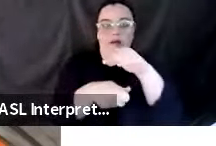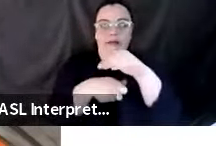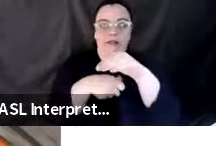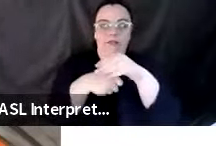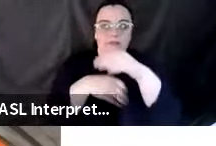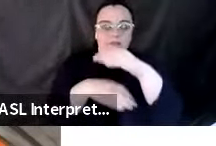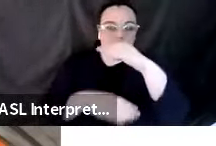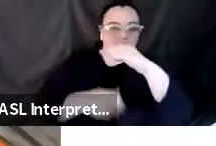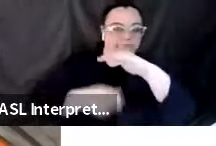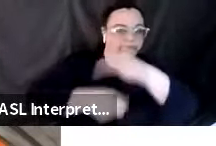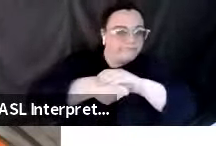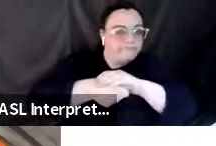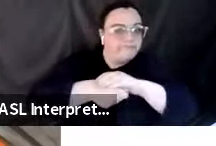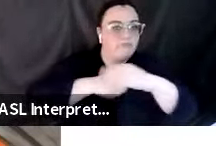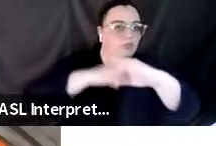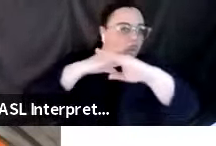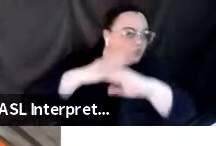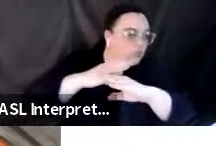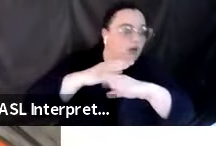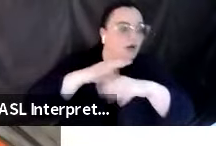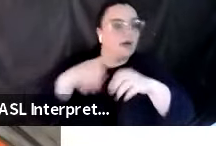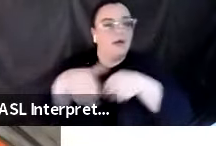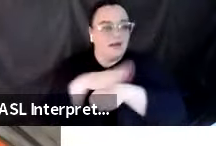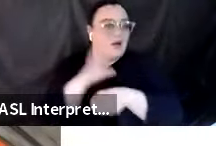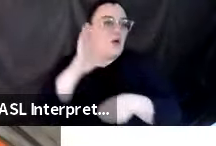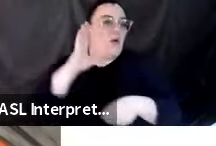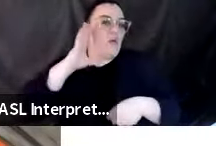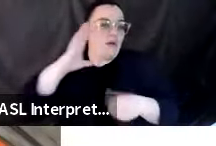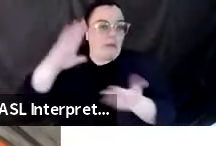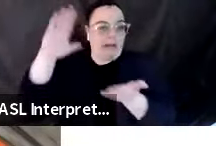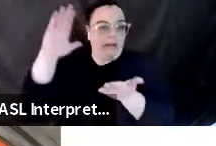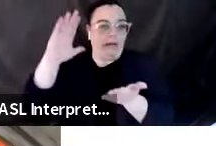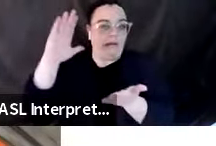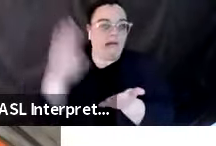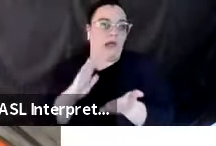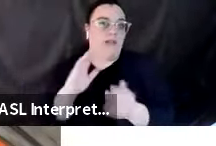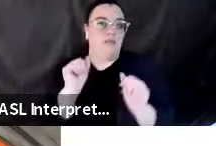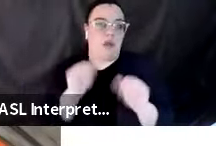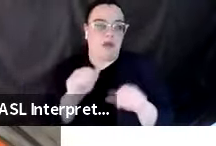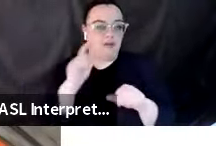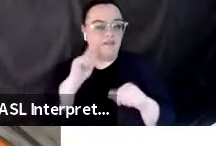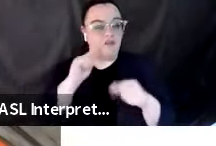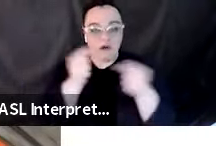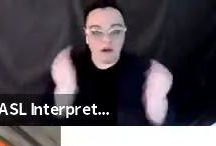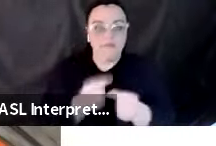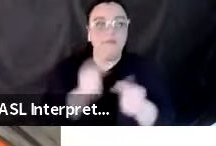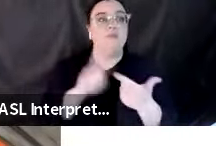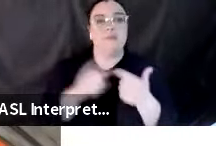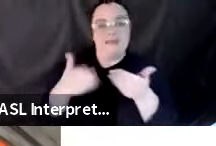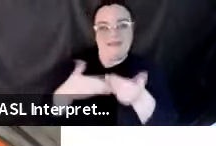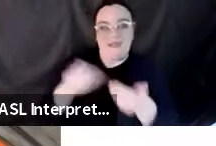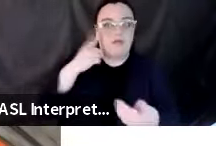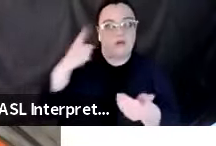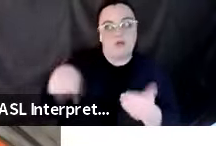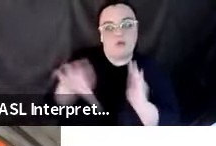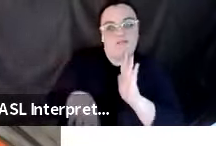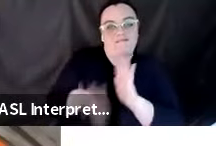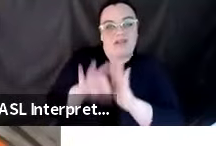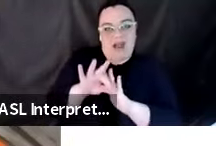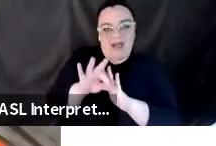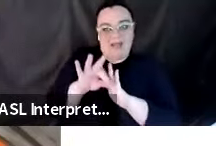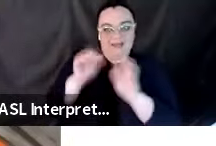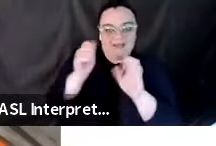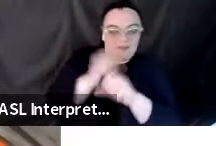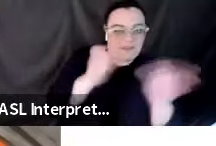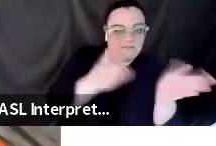likely to be injured or trapped and more able to be found and rescued. It also prevents you from being